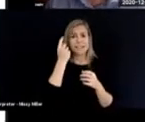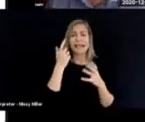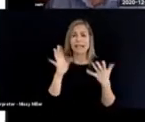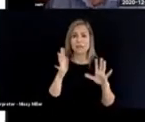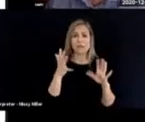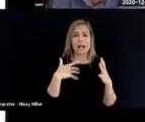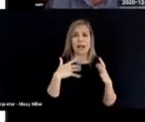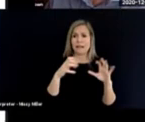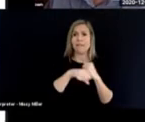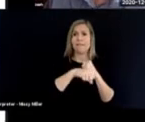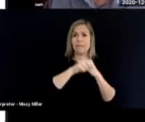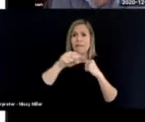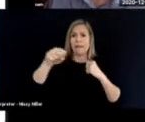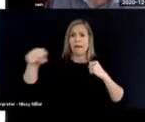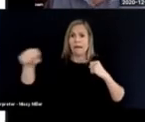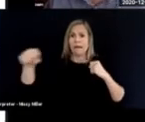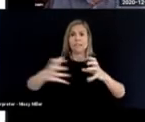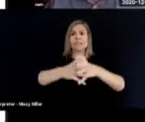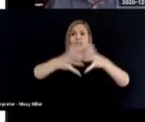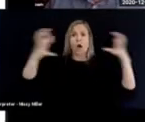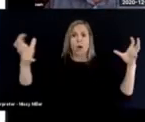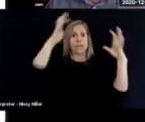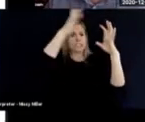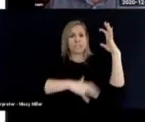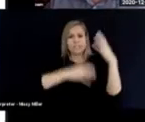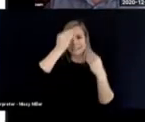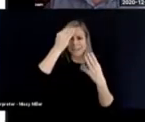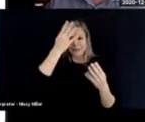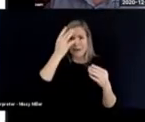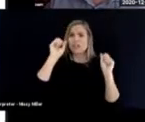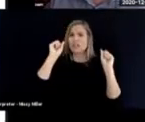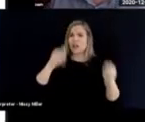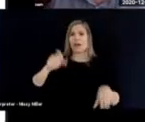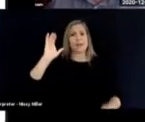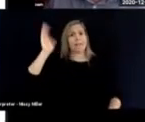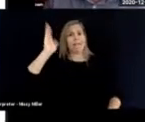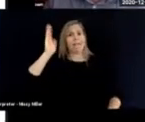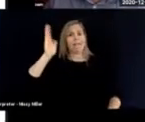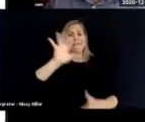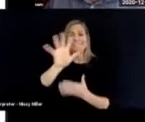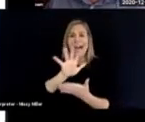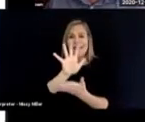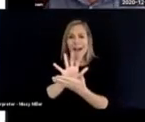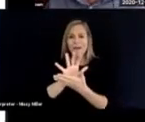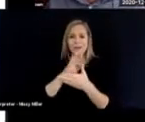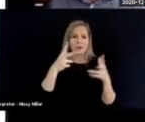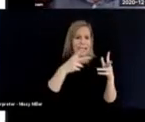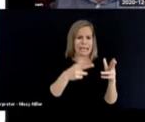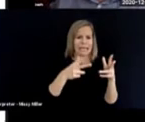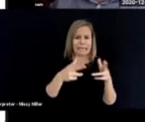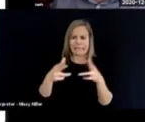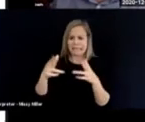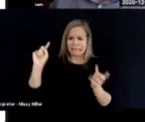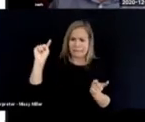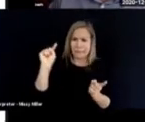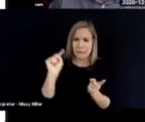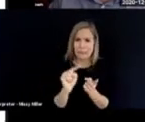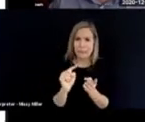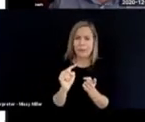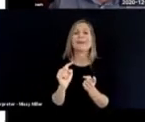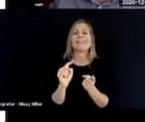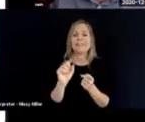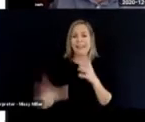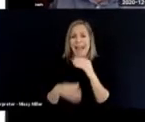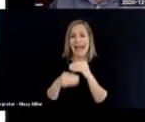material for like five hours. And I've had to cut it down. And then I put some back, know, my usual style. So